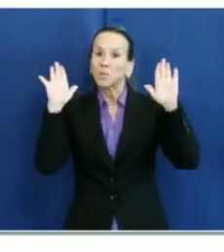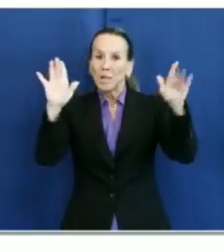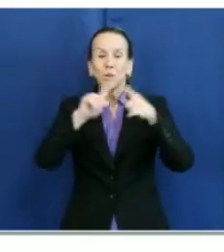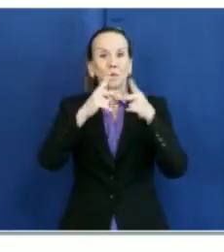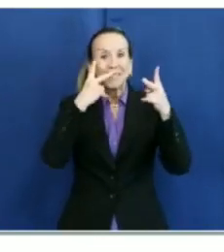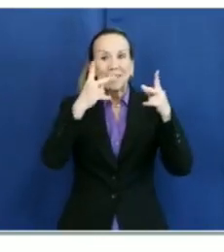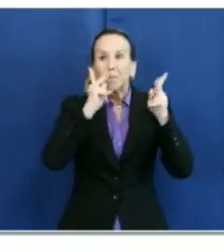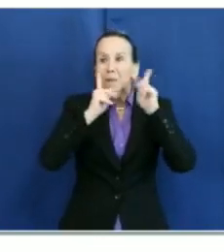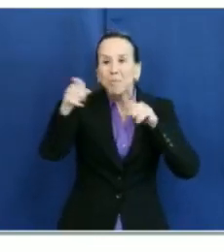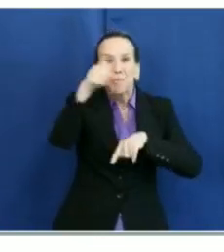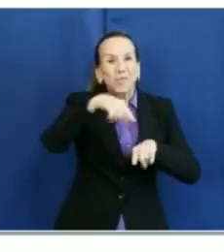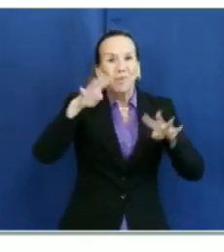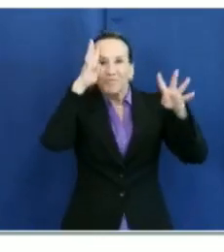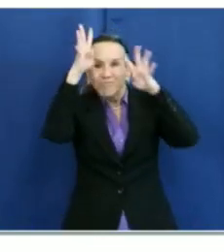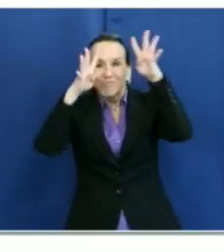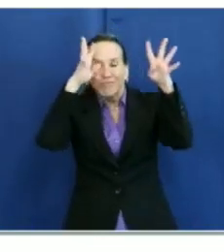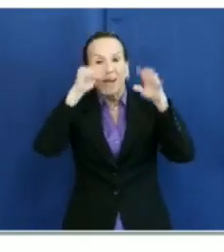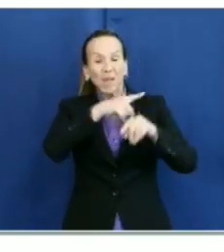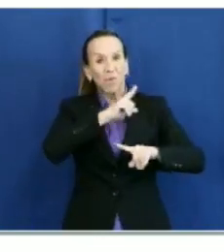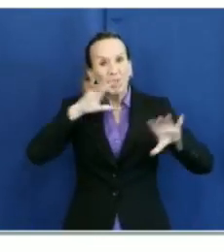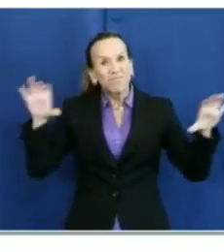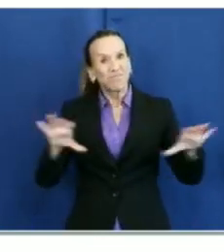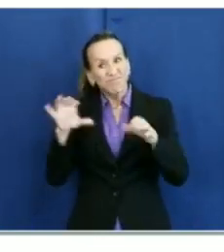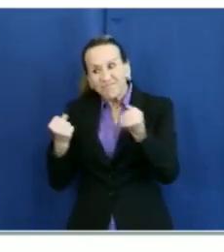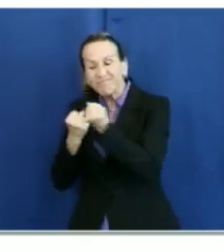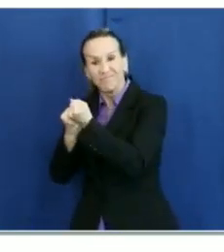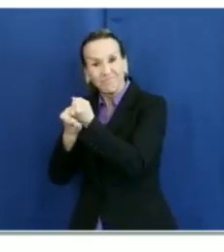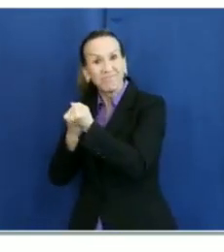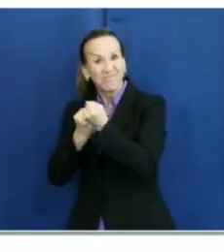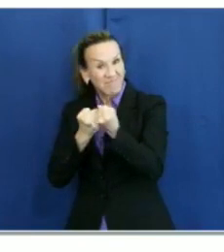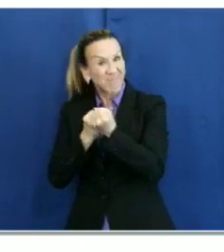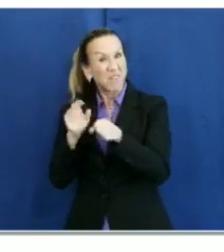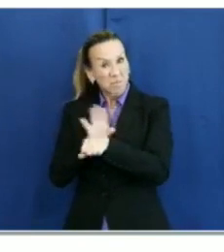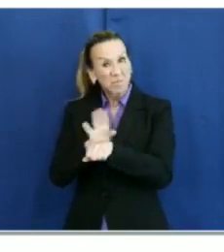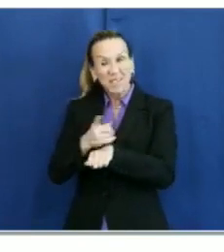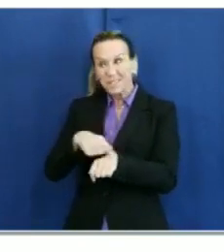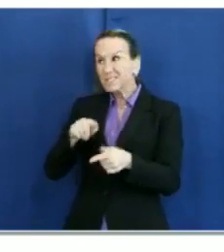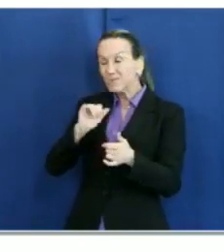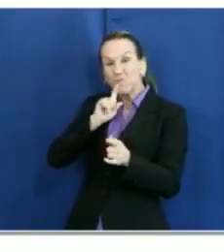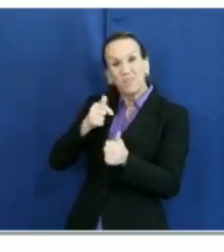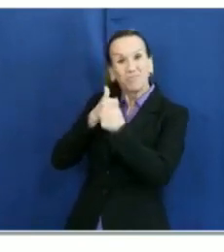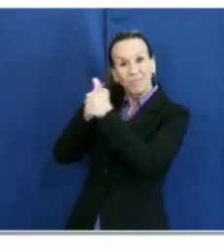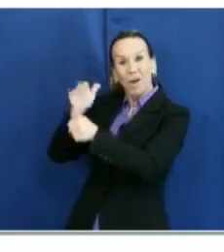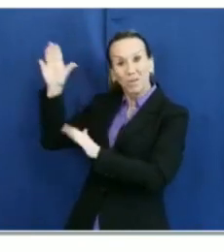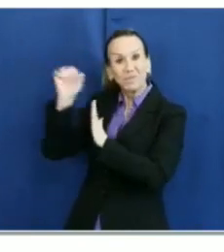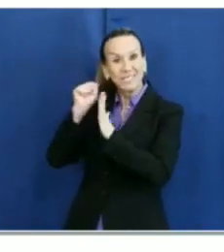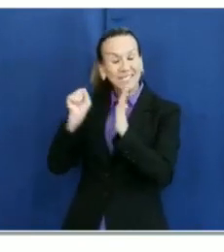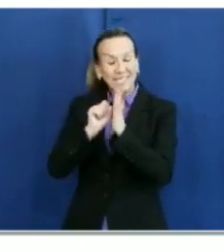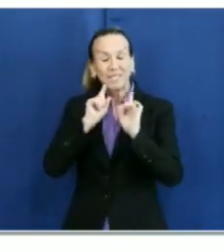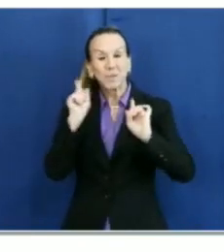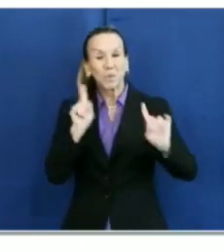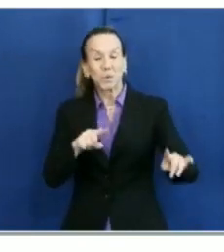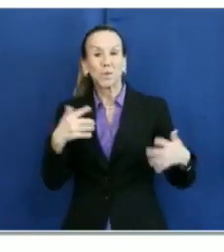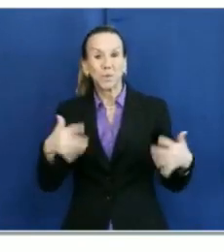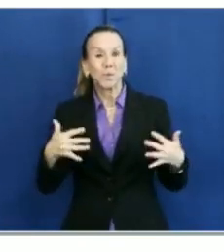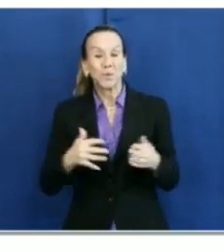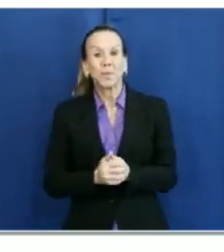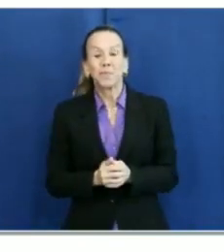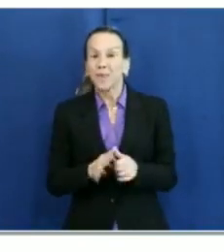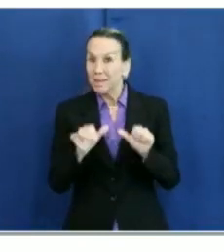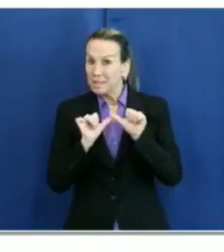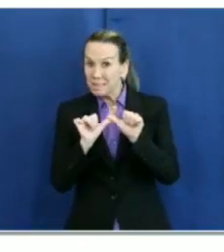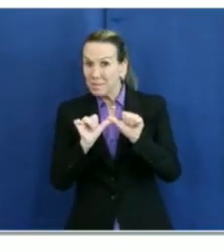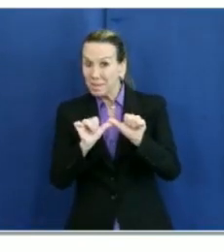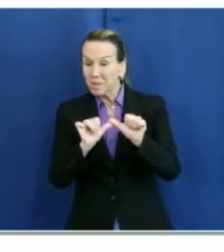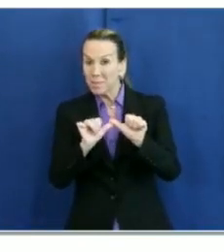innovative and proactive ways that our businesses have responded to the state's orders. Keeping up the momentum